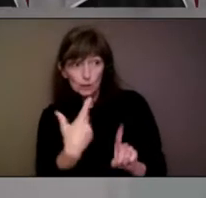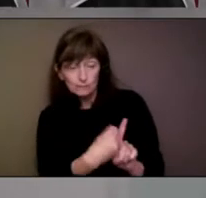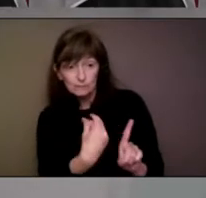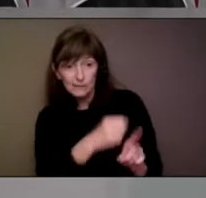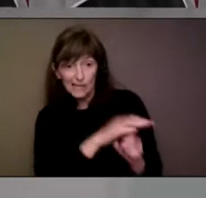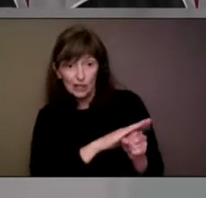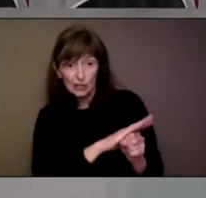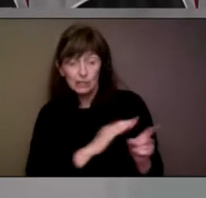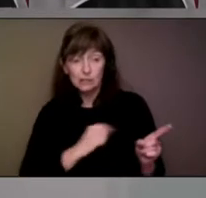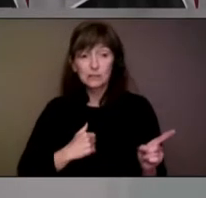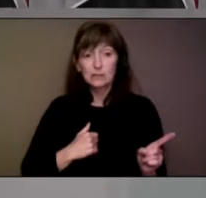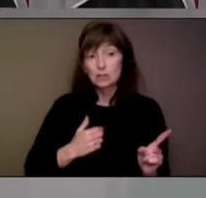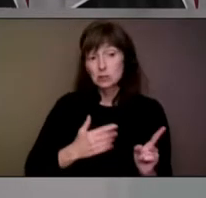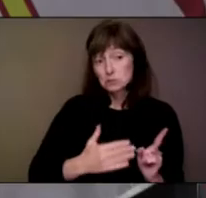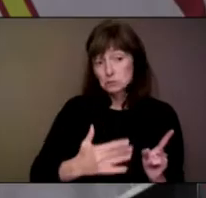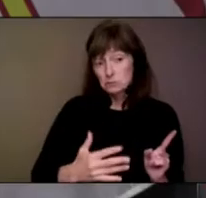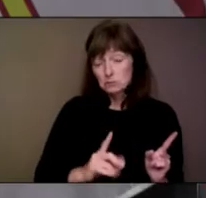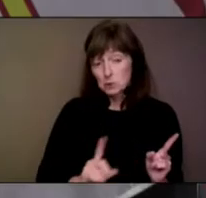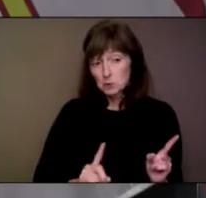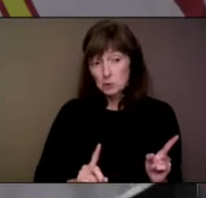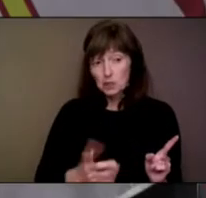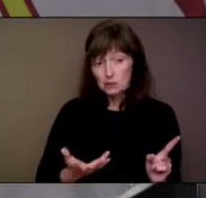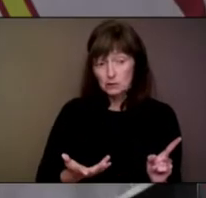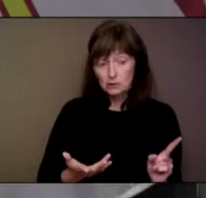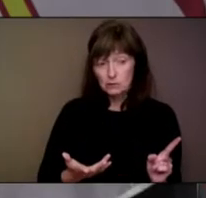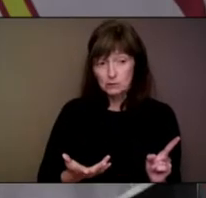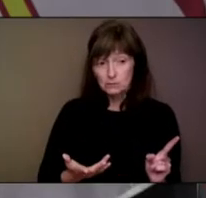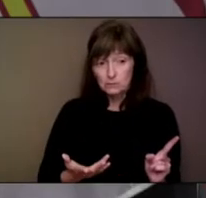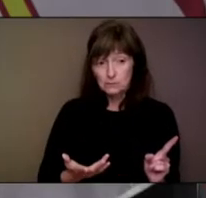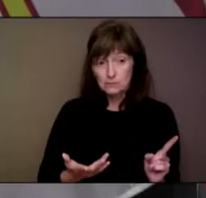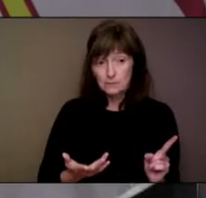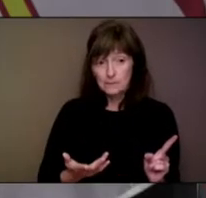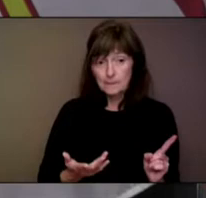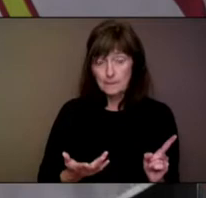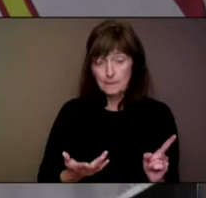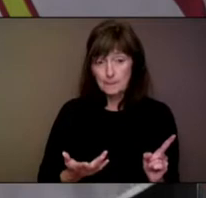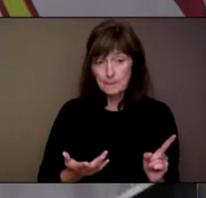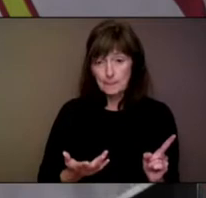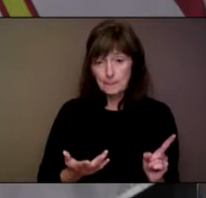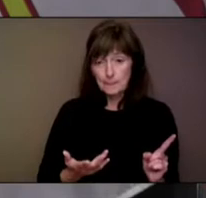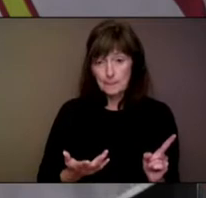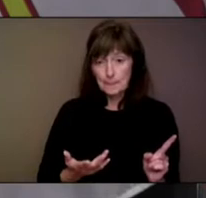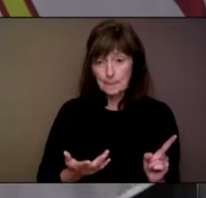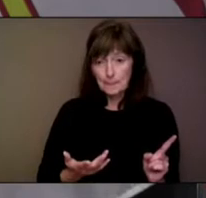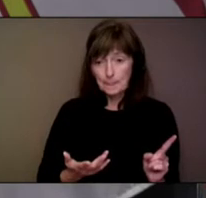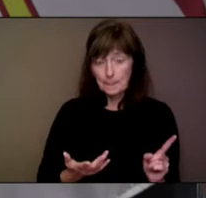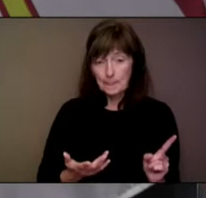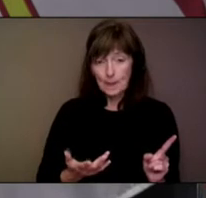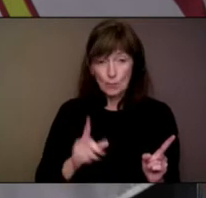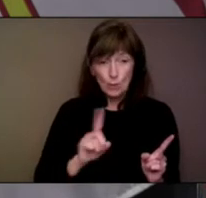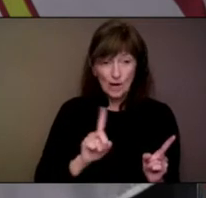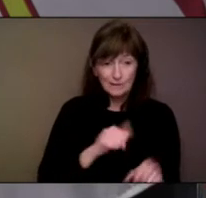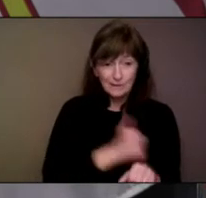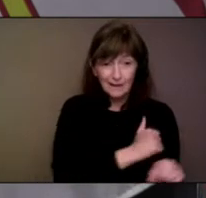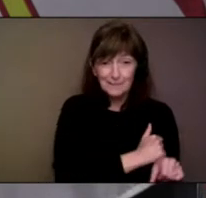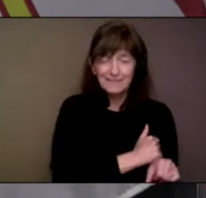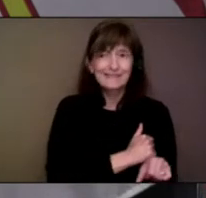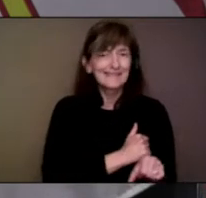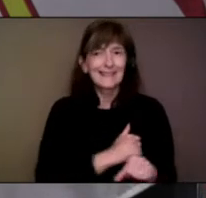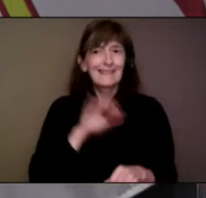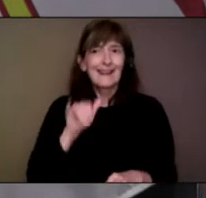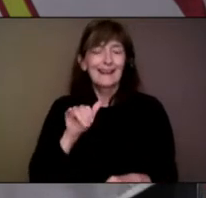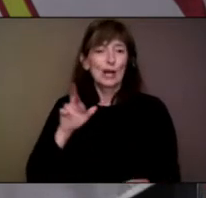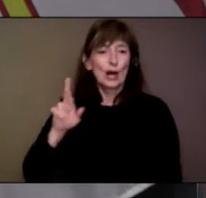adults? I think that, you know, those are logistical questions for the regional health authorities, but